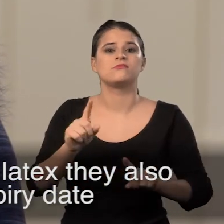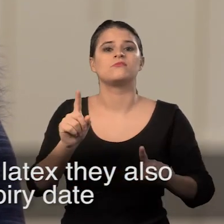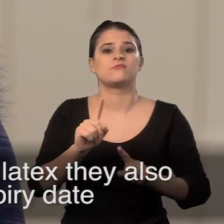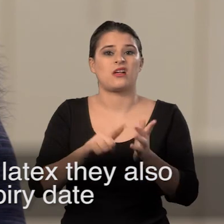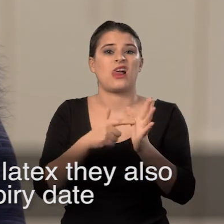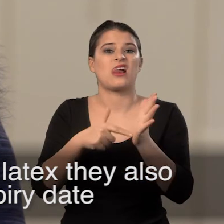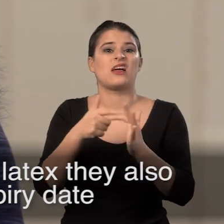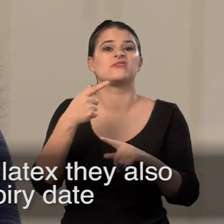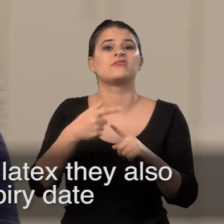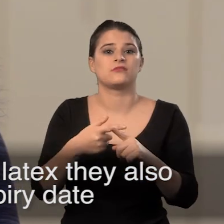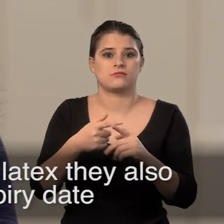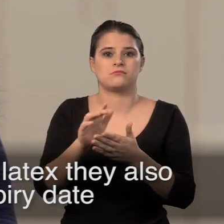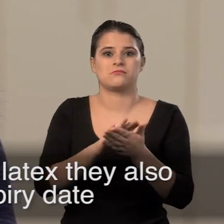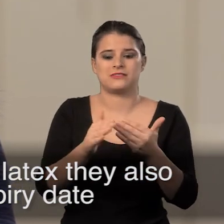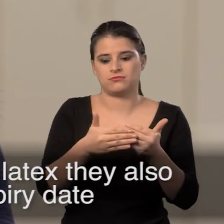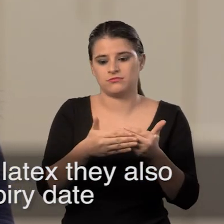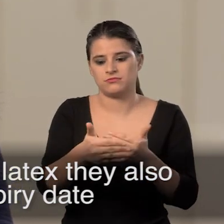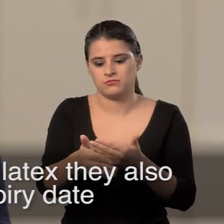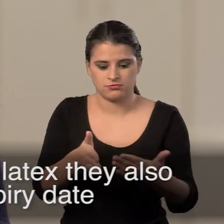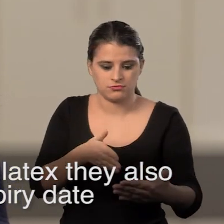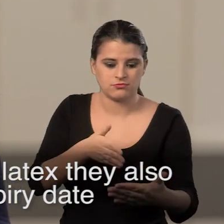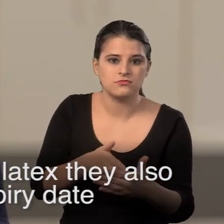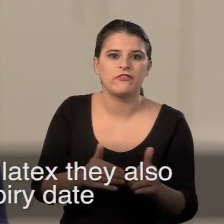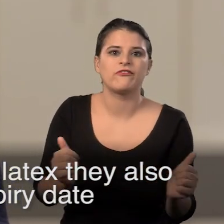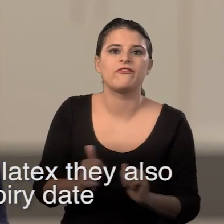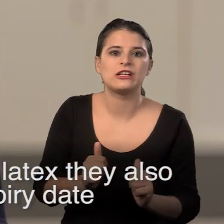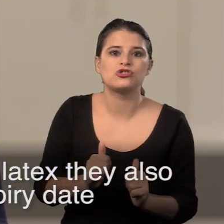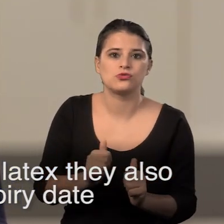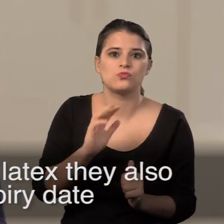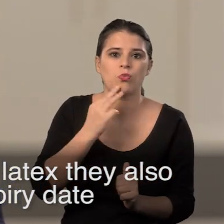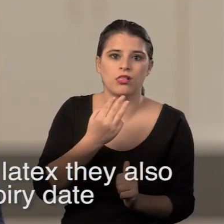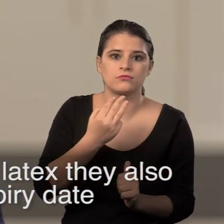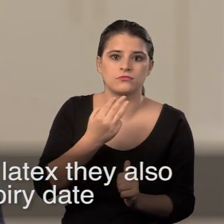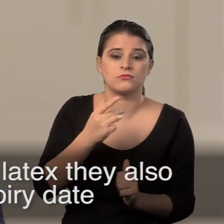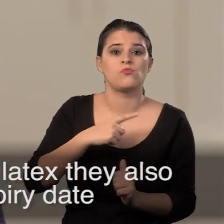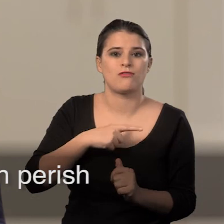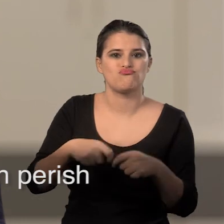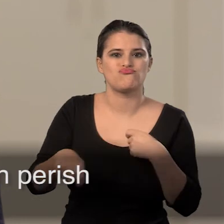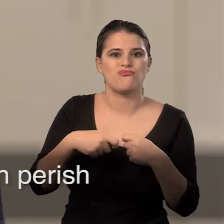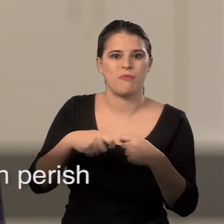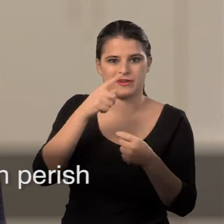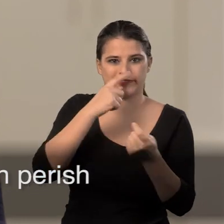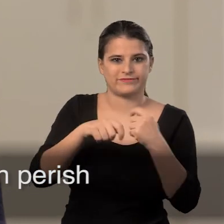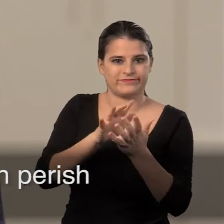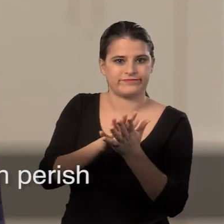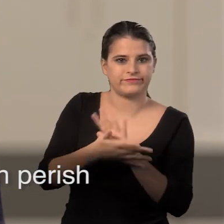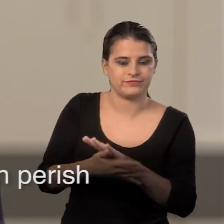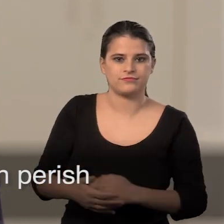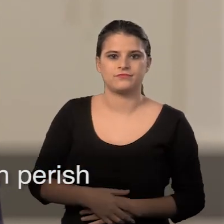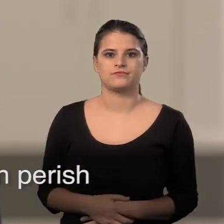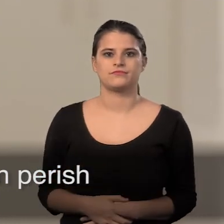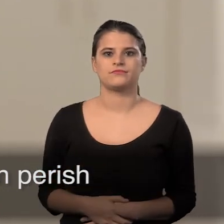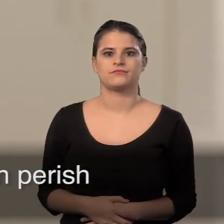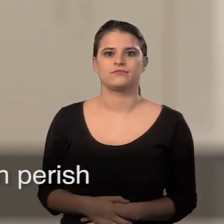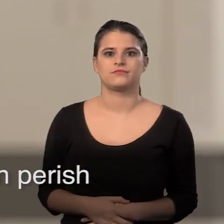Because they are made of natural latex, they also contain a use by date or an expiry date. This is because the rubber can perish.